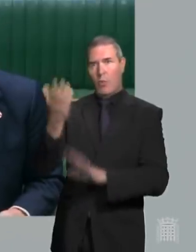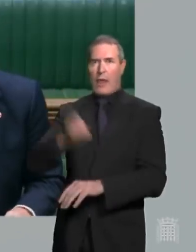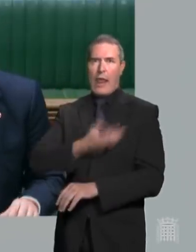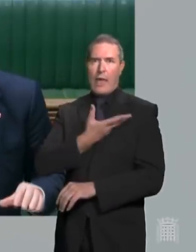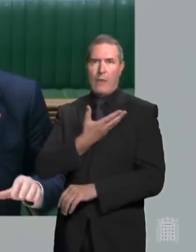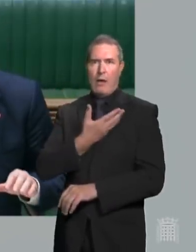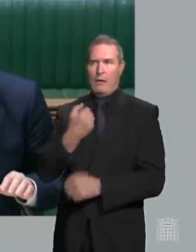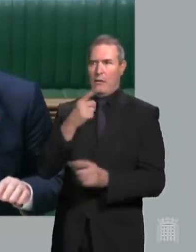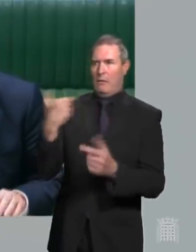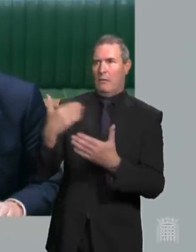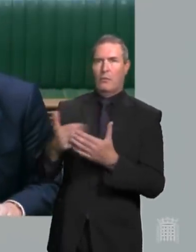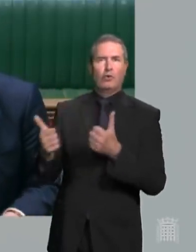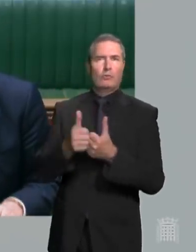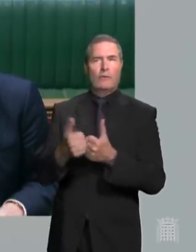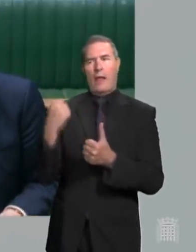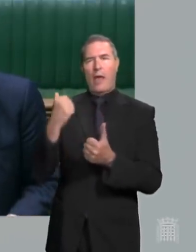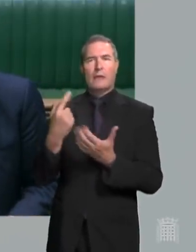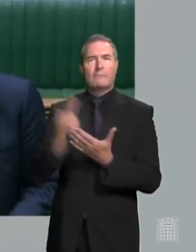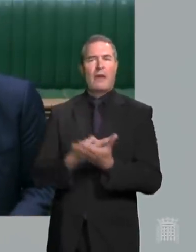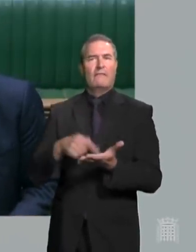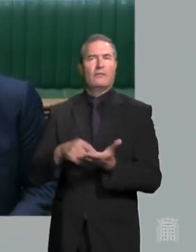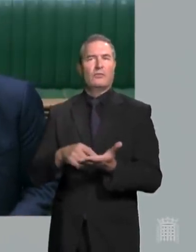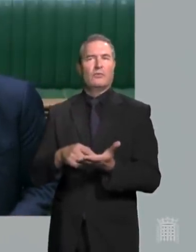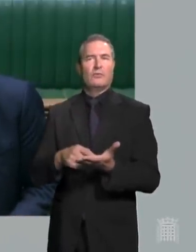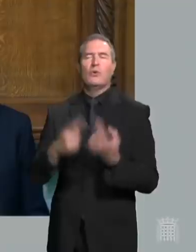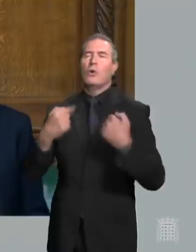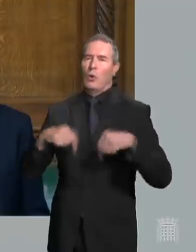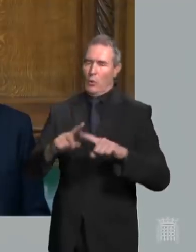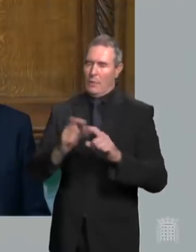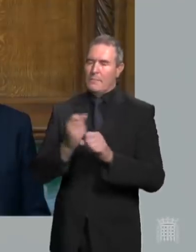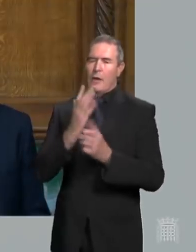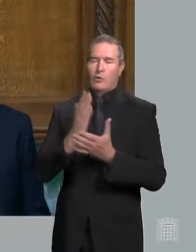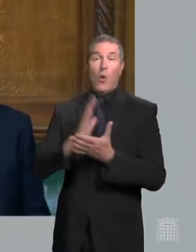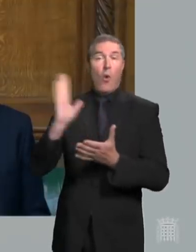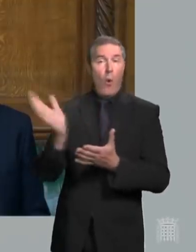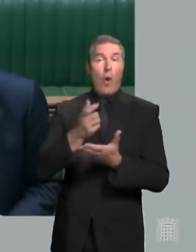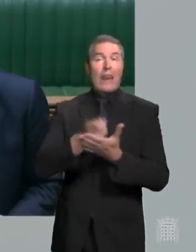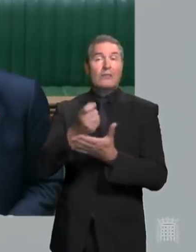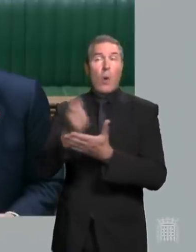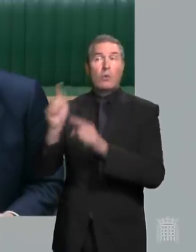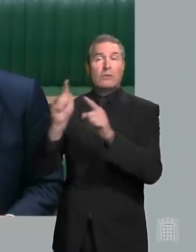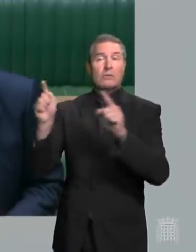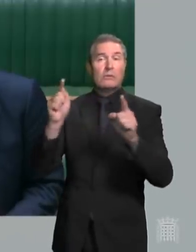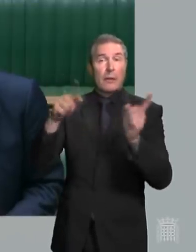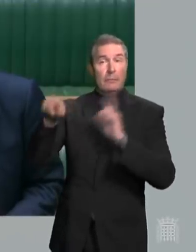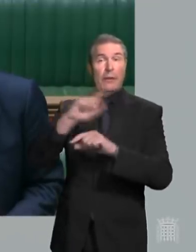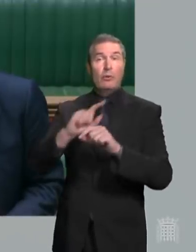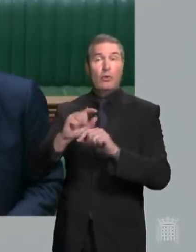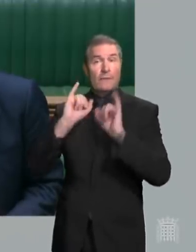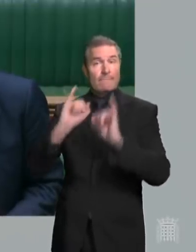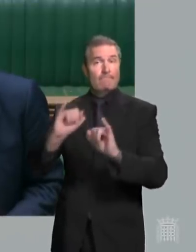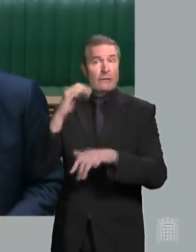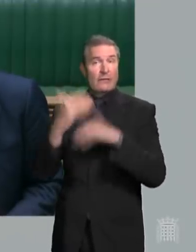support in their last manifesto and we will make sure that all the leaseholders people who have suffered from the